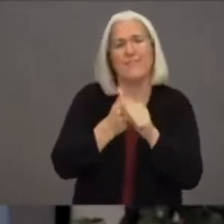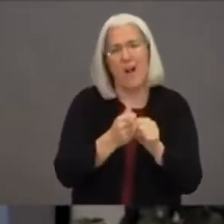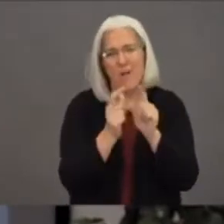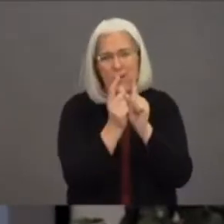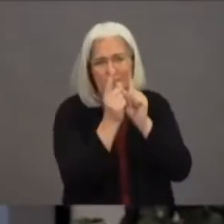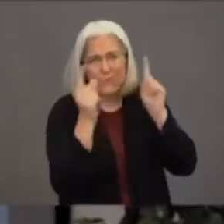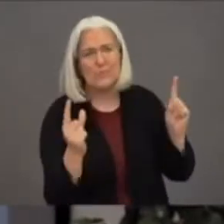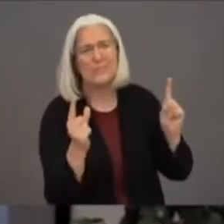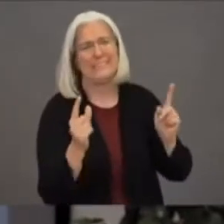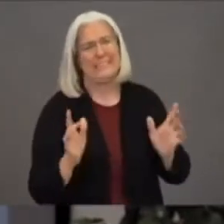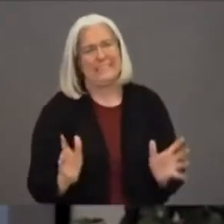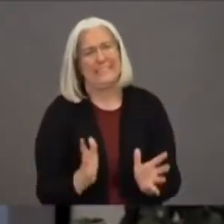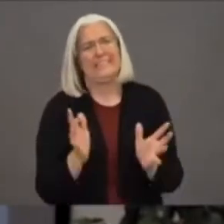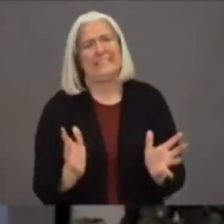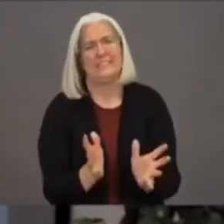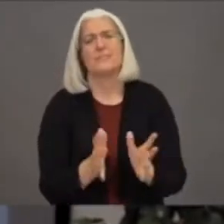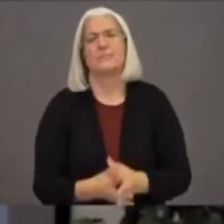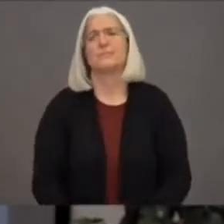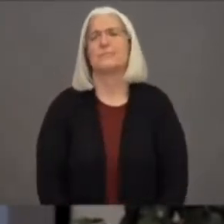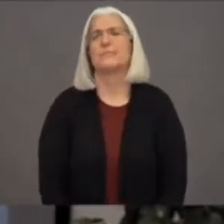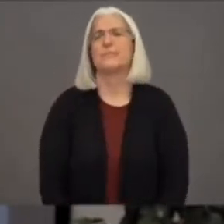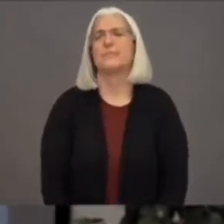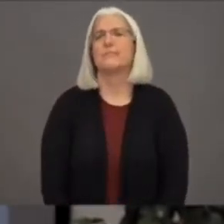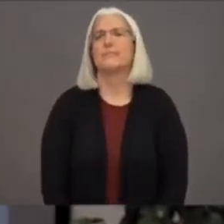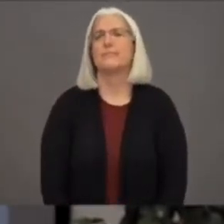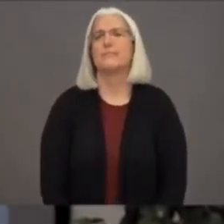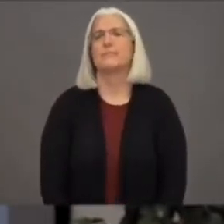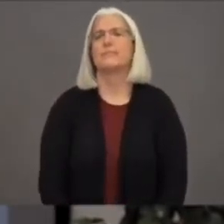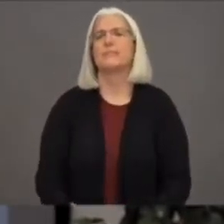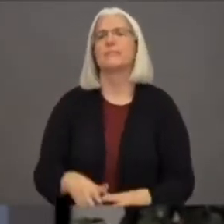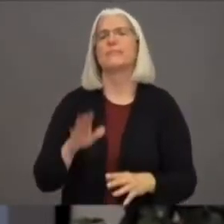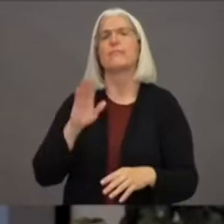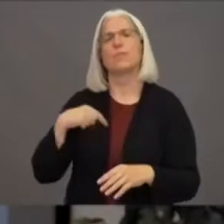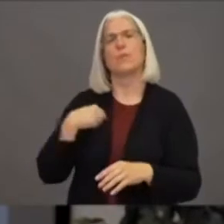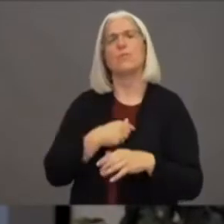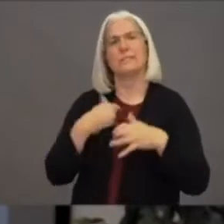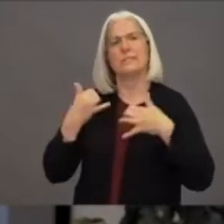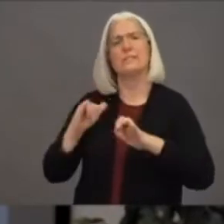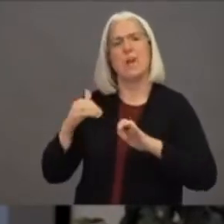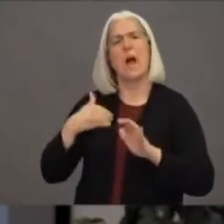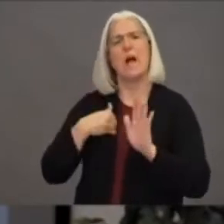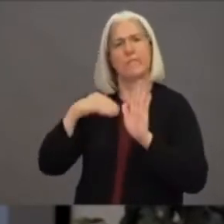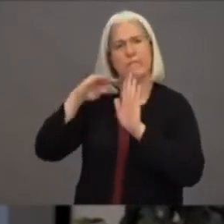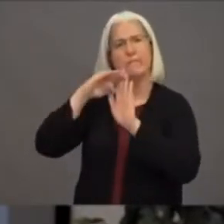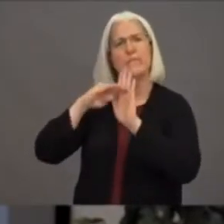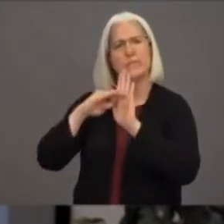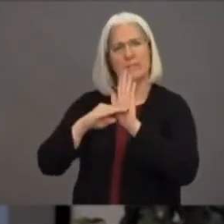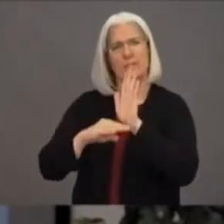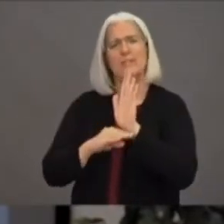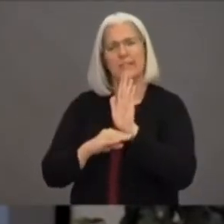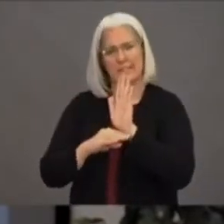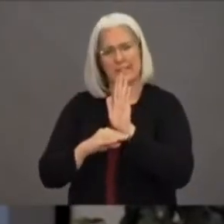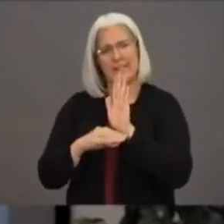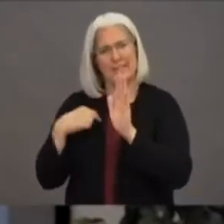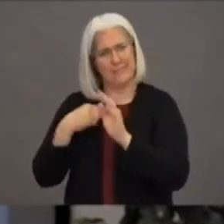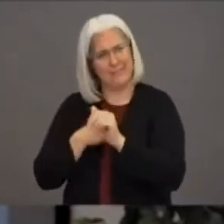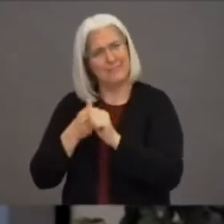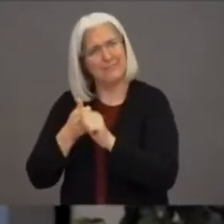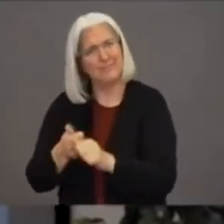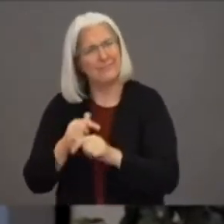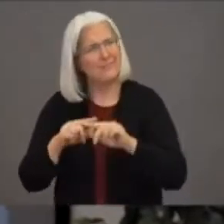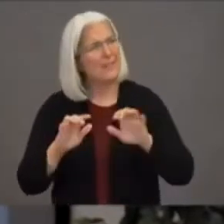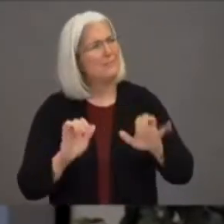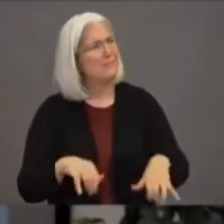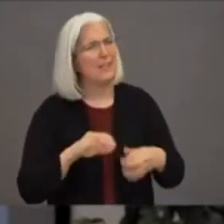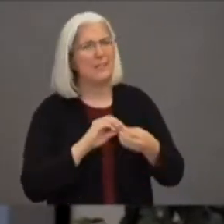different modes of traveling and how to travel if we have to travel, whether it's by car or public transportation or travel? If